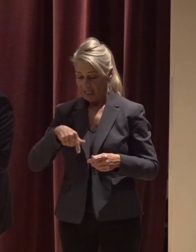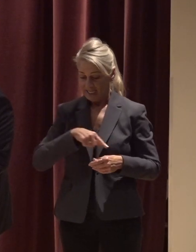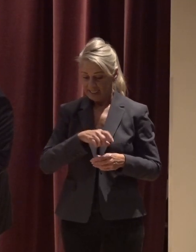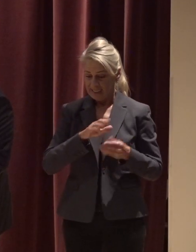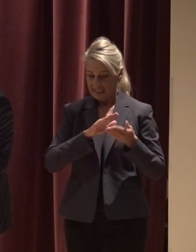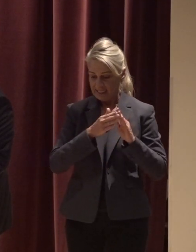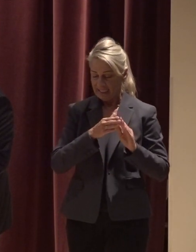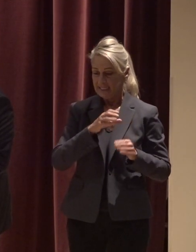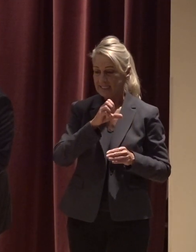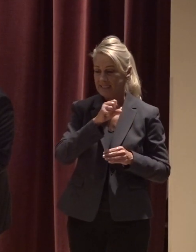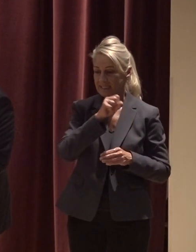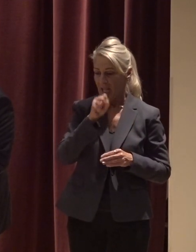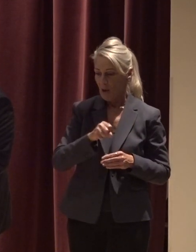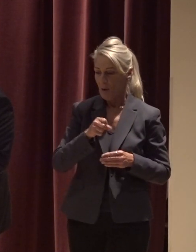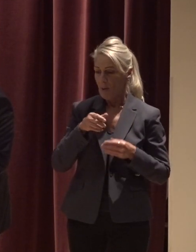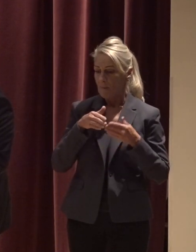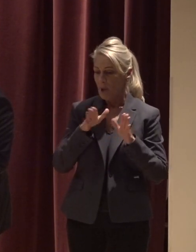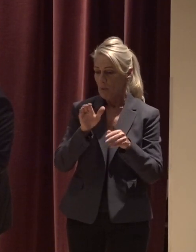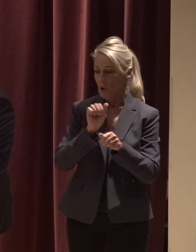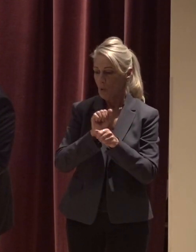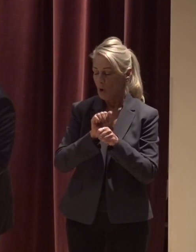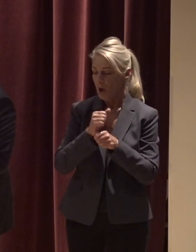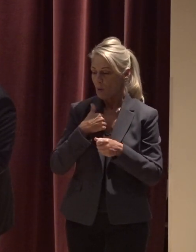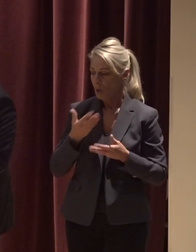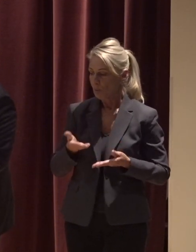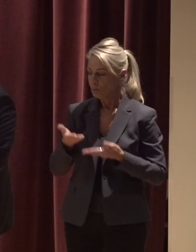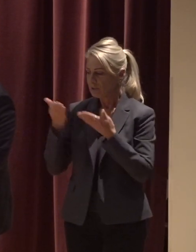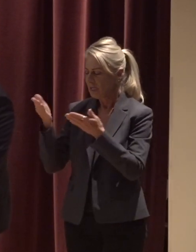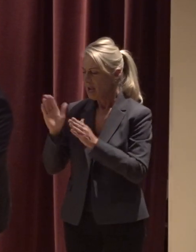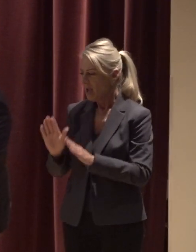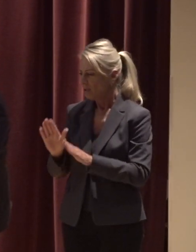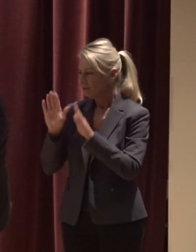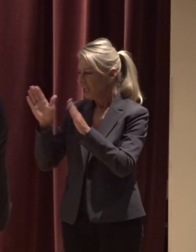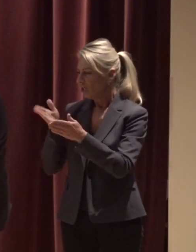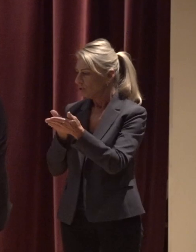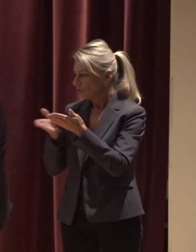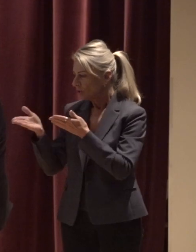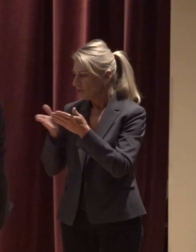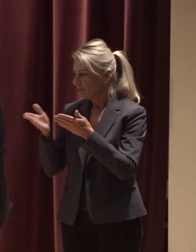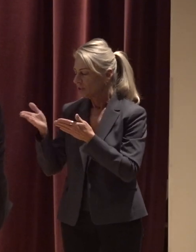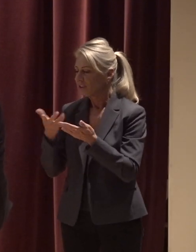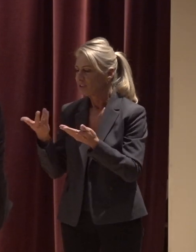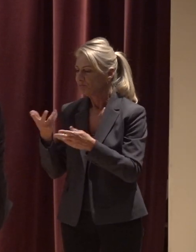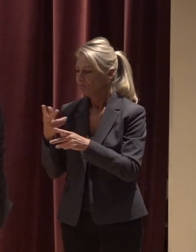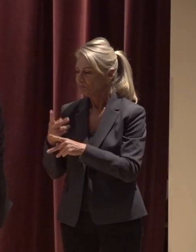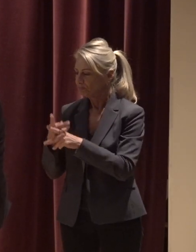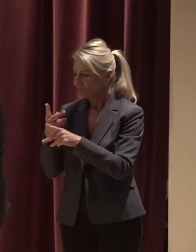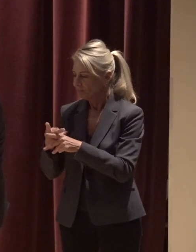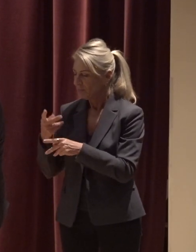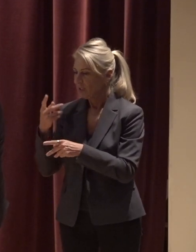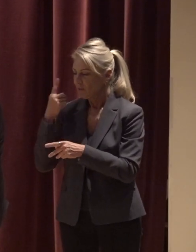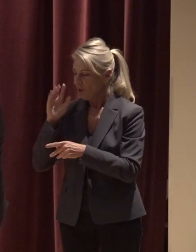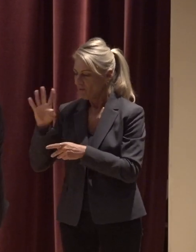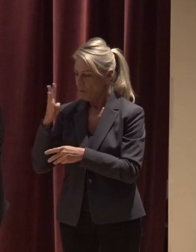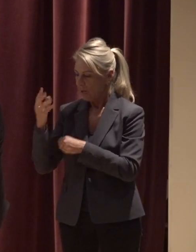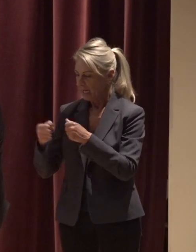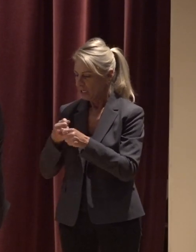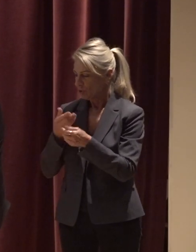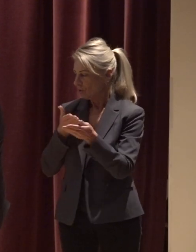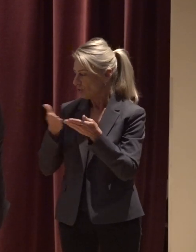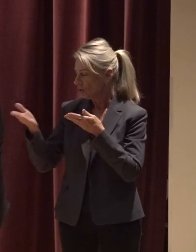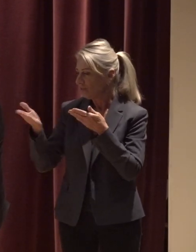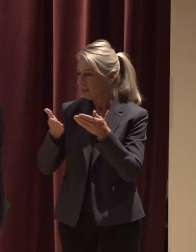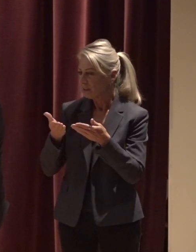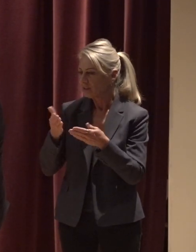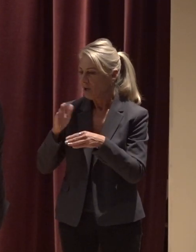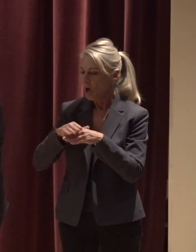Public Works Department I would like to present to you, Meredith An outstanding service and stewardship award for your four years of service on the stream